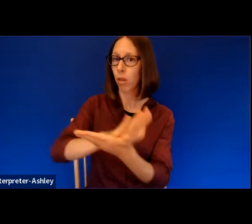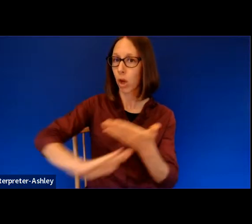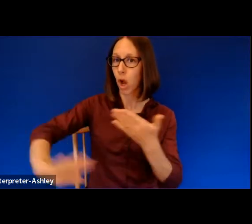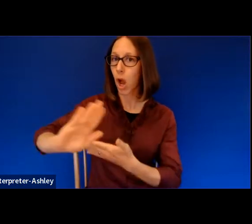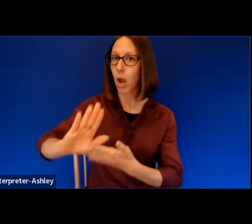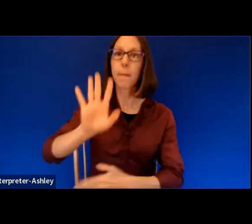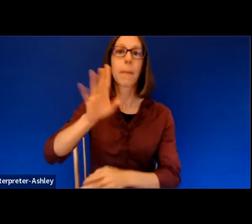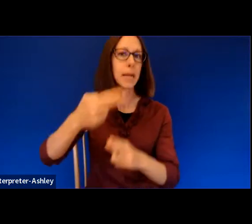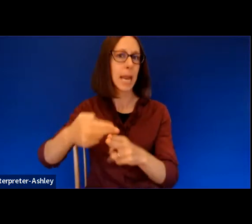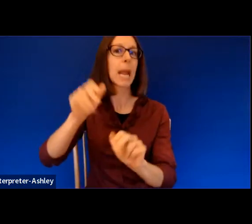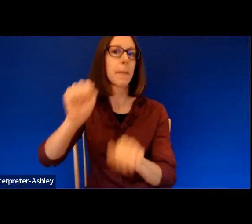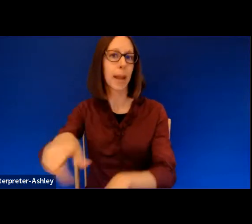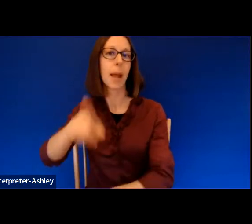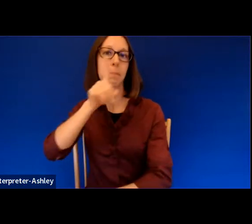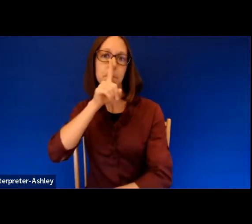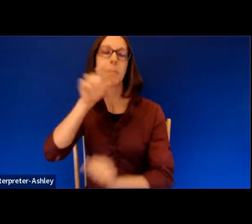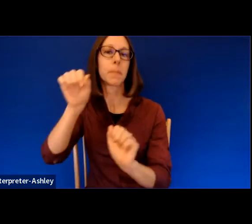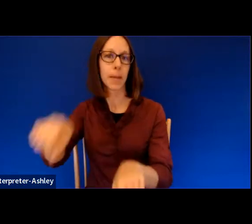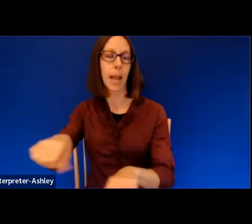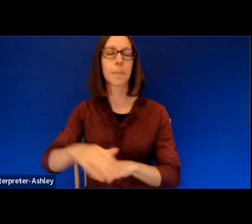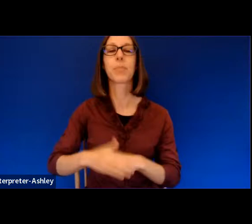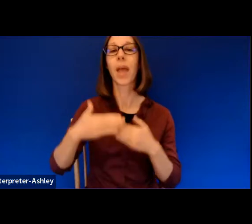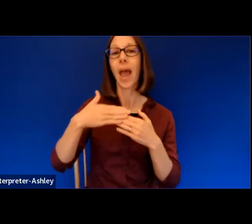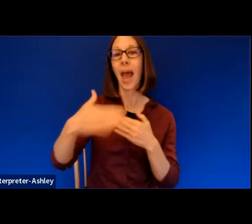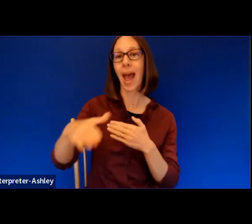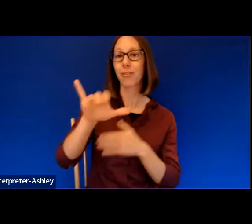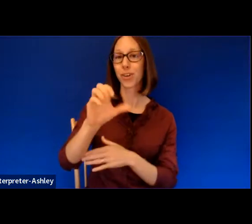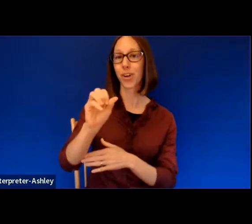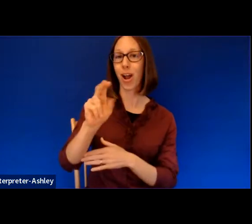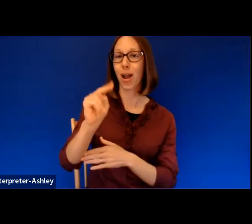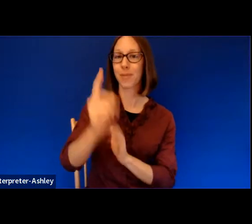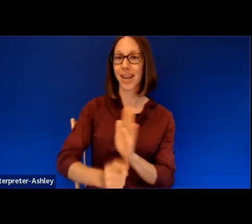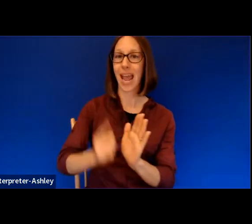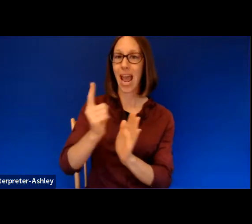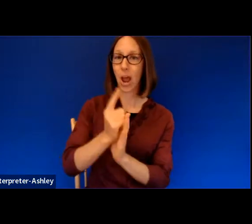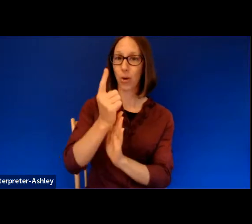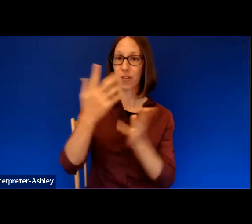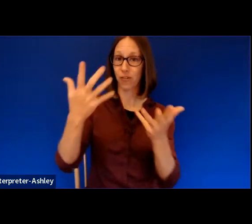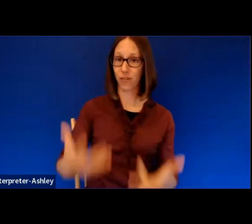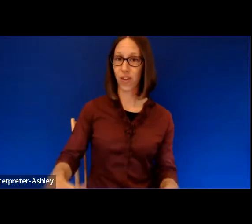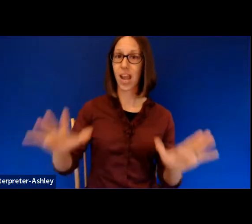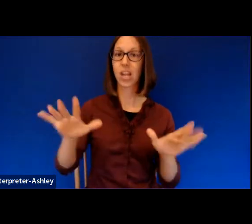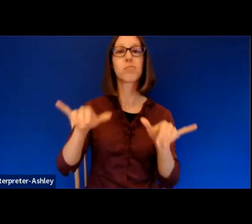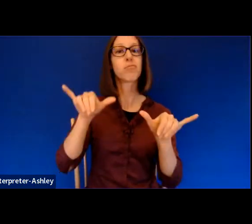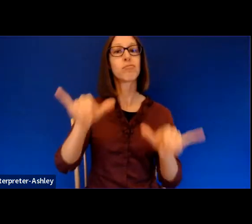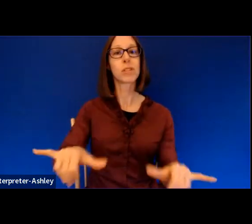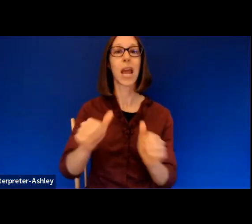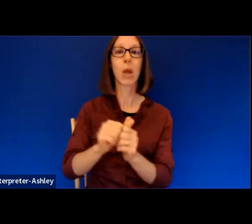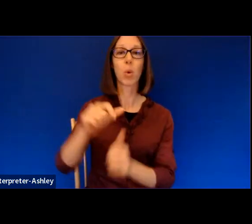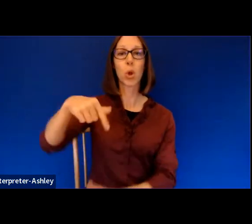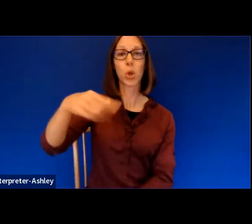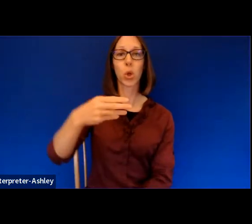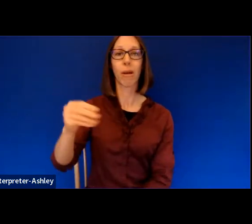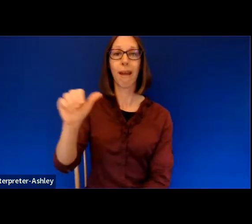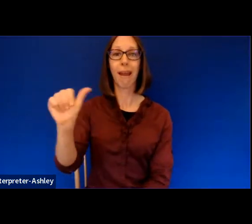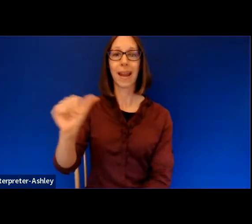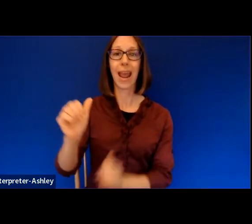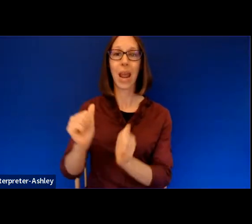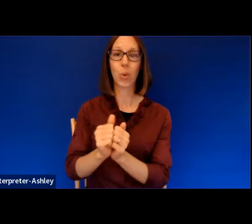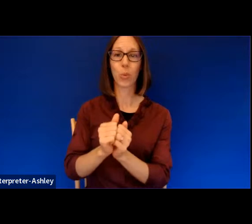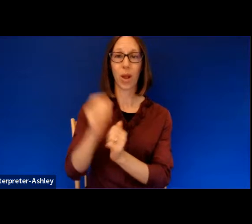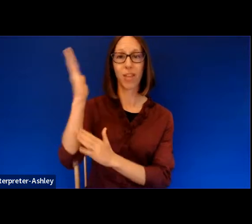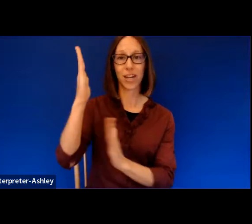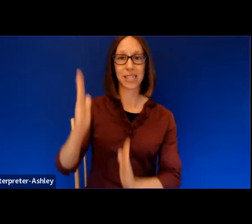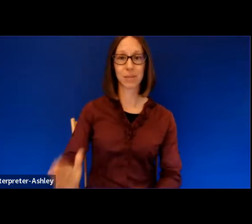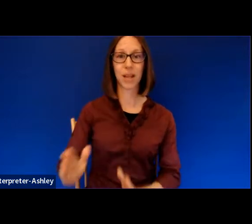After Common Hour today, please stay on Zoom to continue the Q&A with our speaker, beginning at 12.40 p